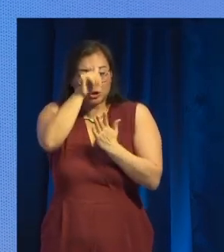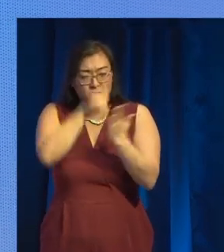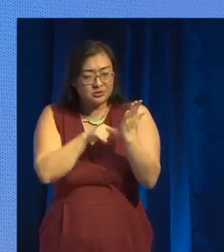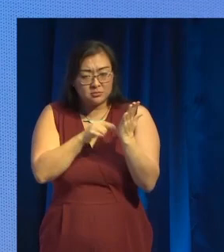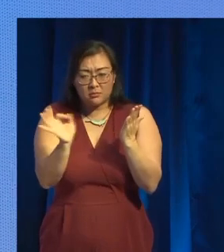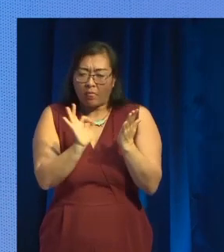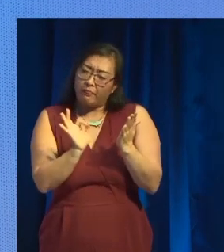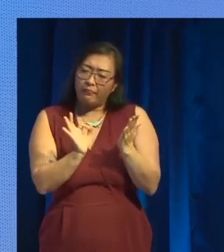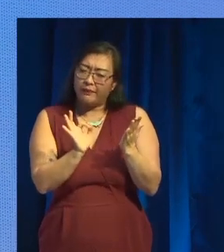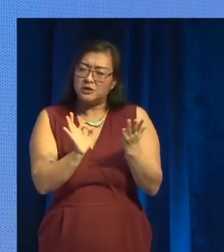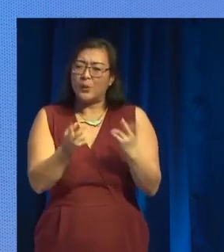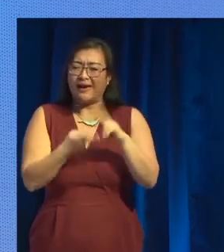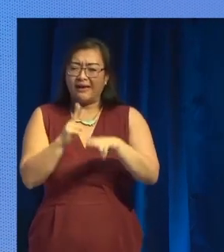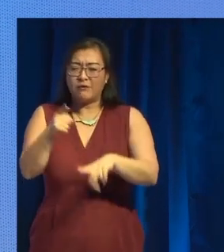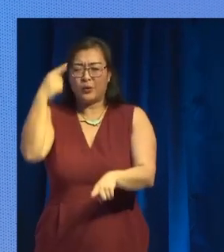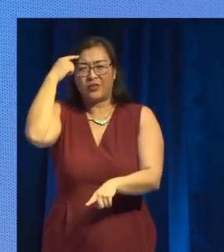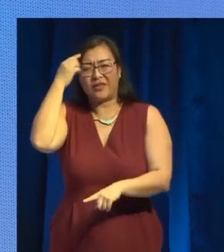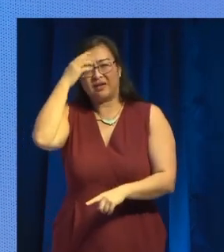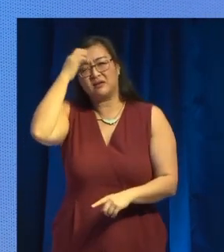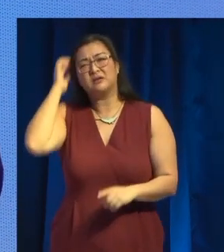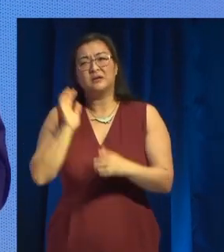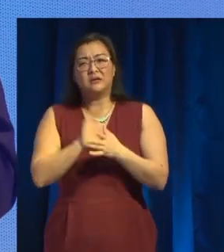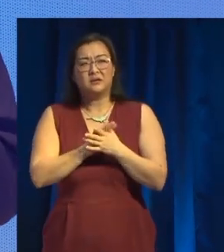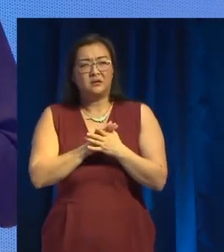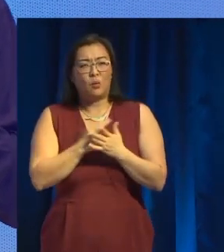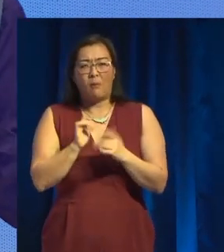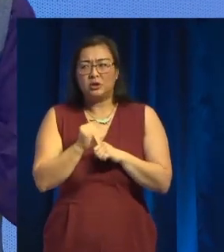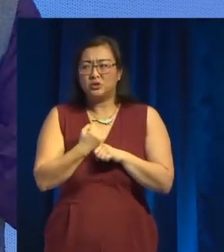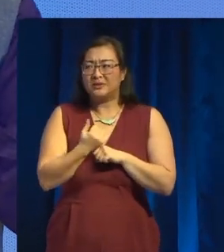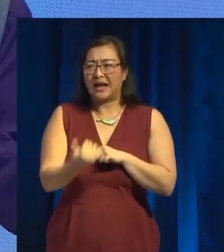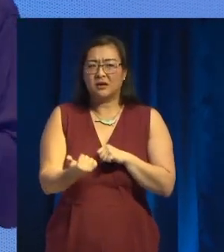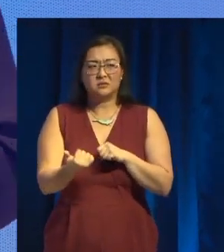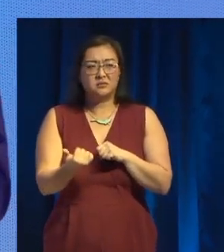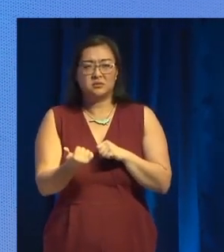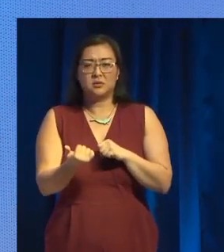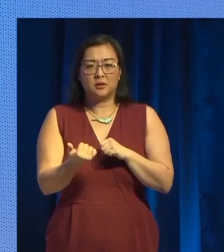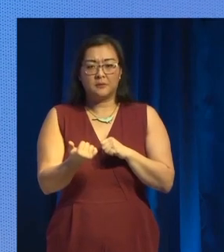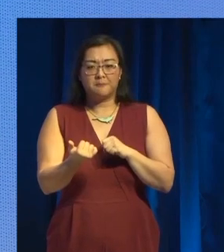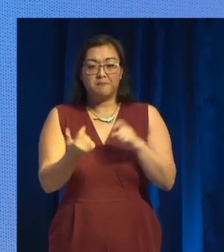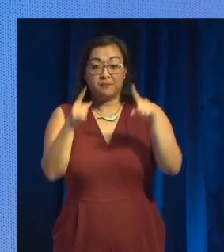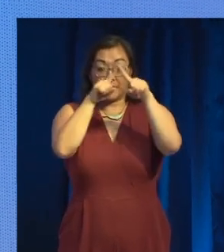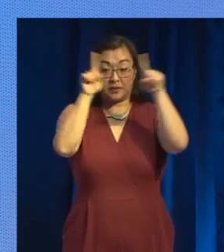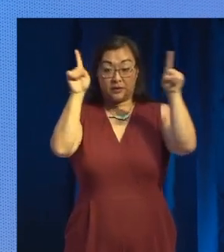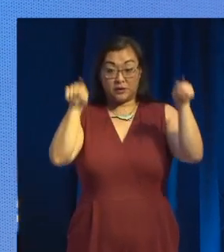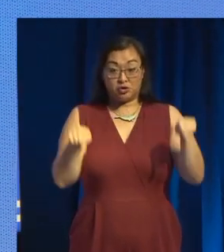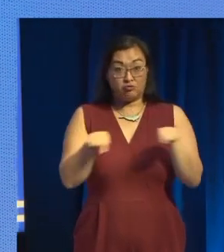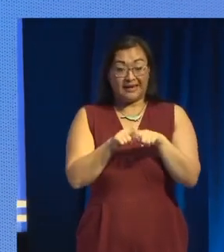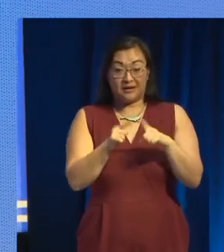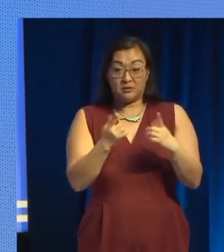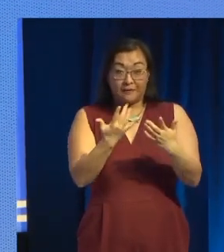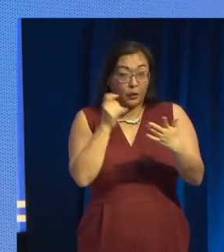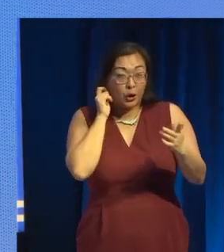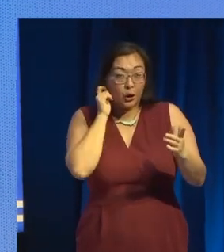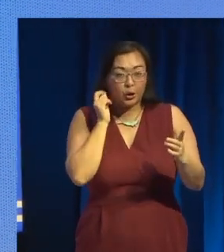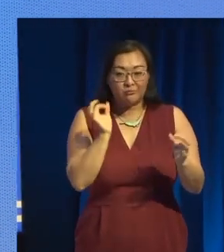on the screen that might suggest the word get would be a good thing to say here. So, you've got to give them audio clues to say, well, try saying